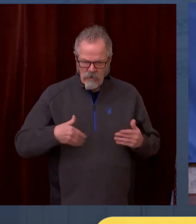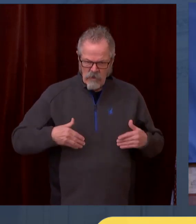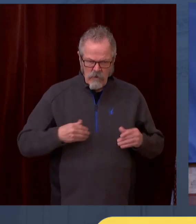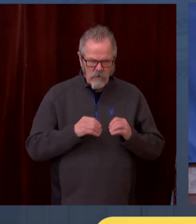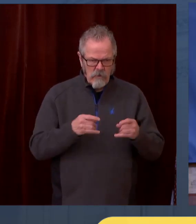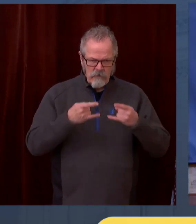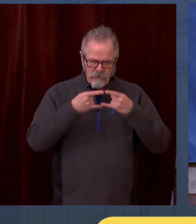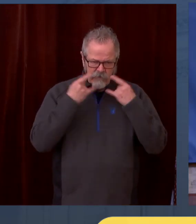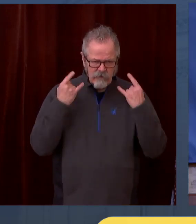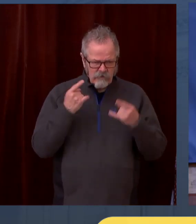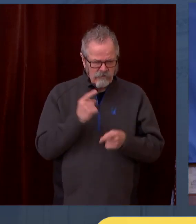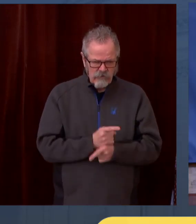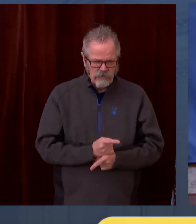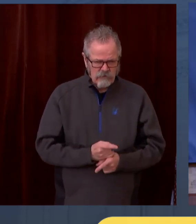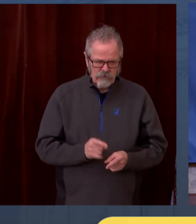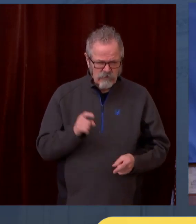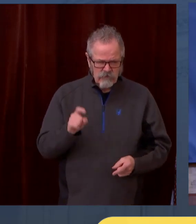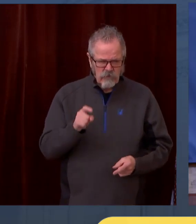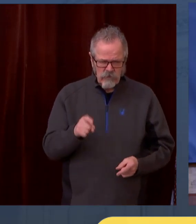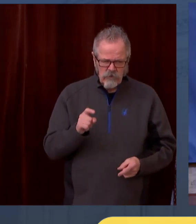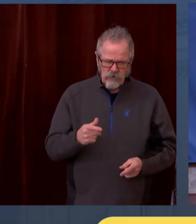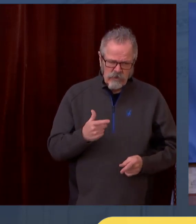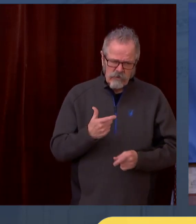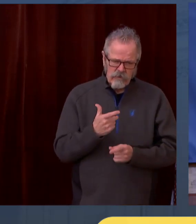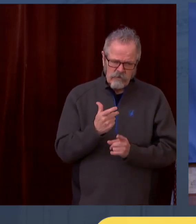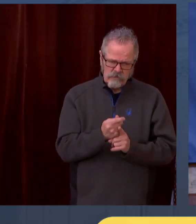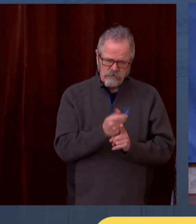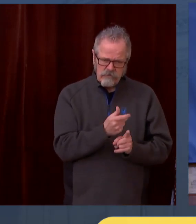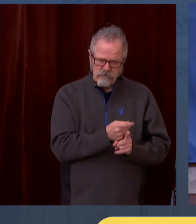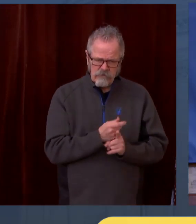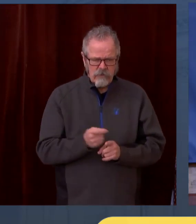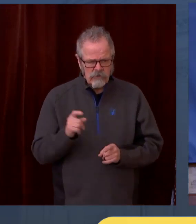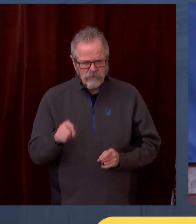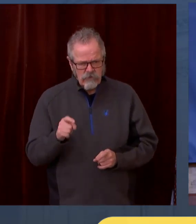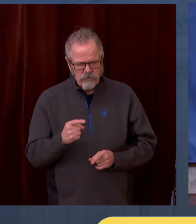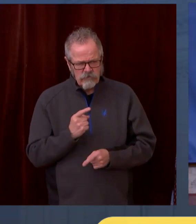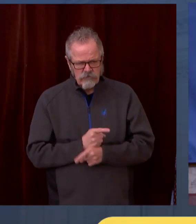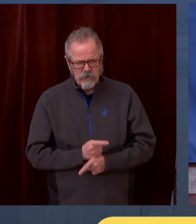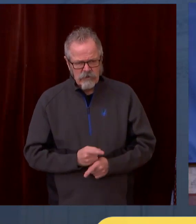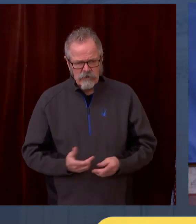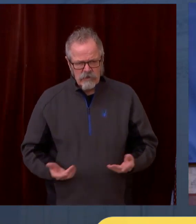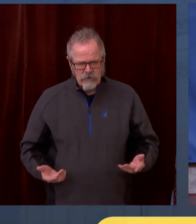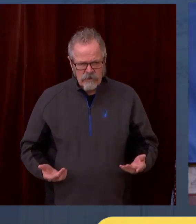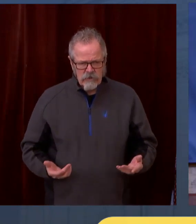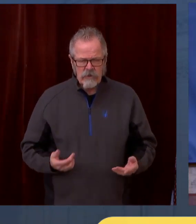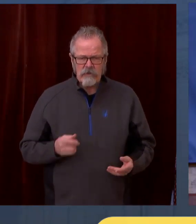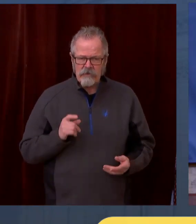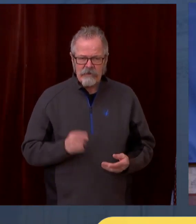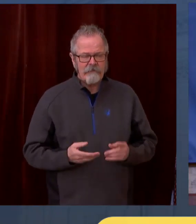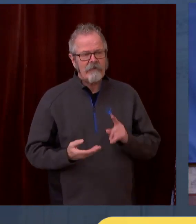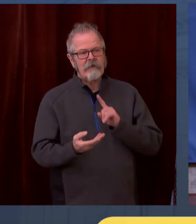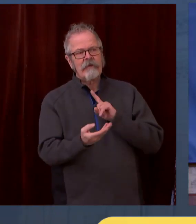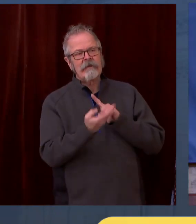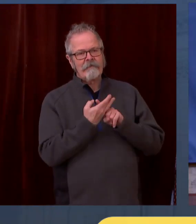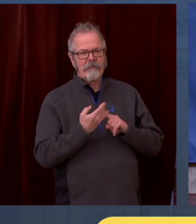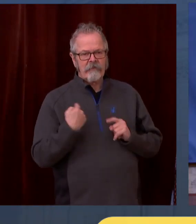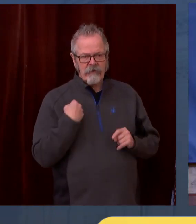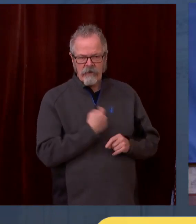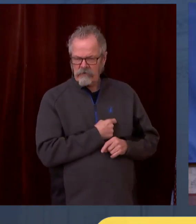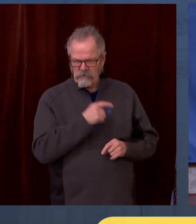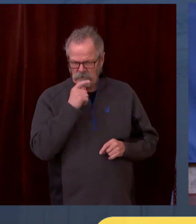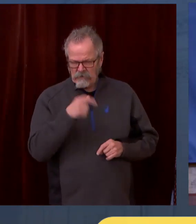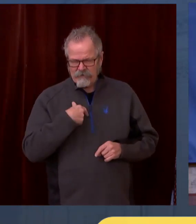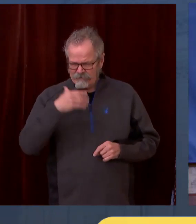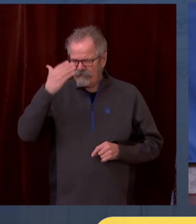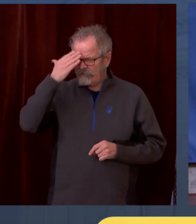effort to get us to be aware of that. The situation was, however, again, we have a limitation of vaccine. We've had to make some